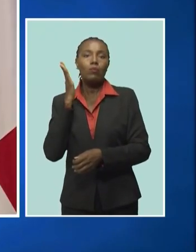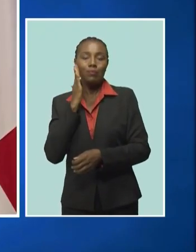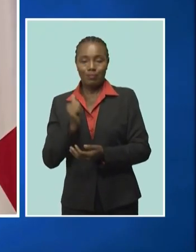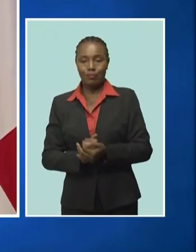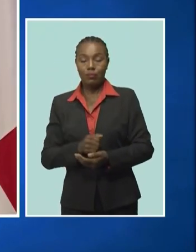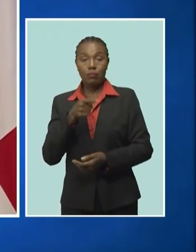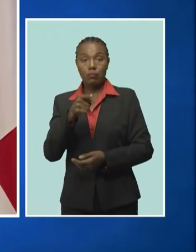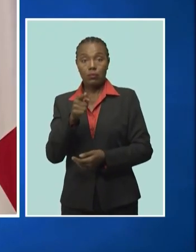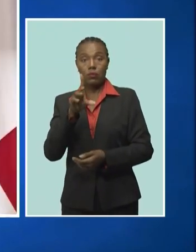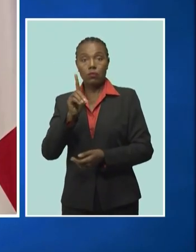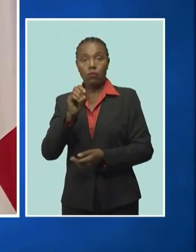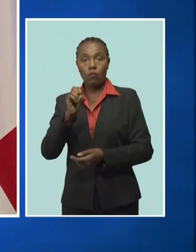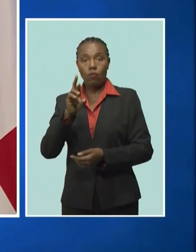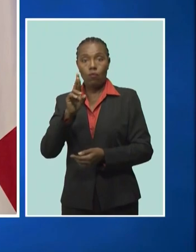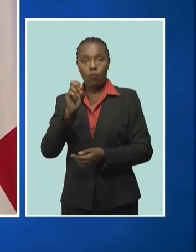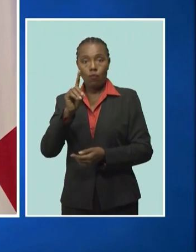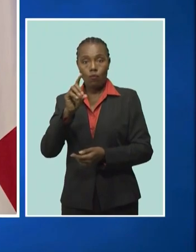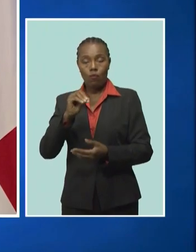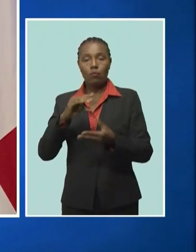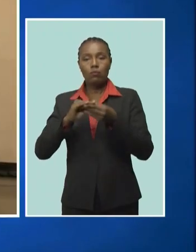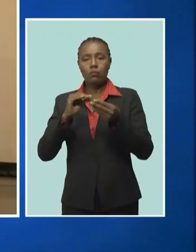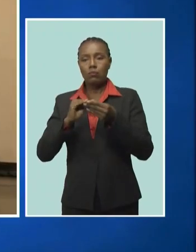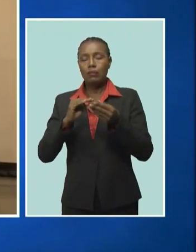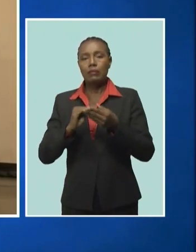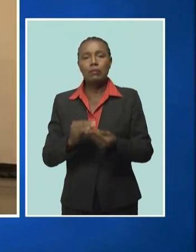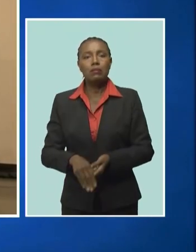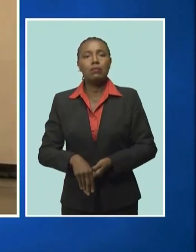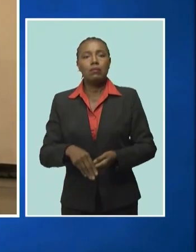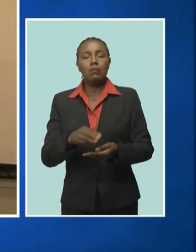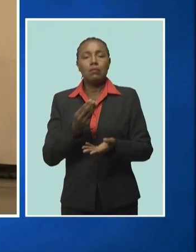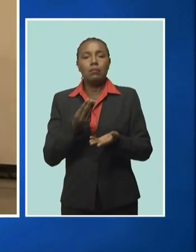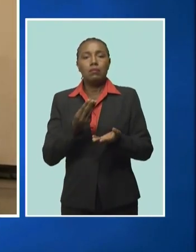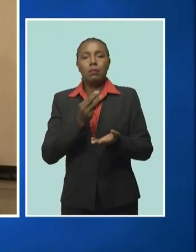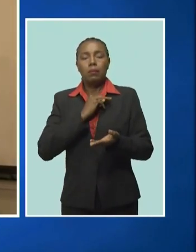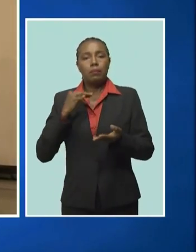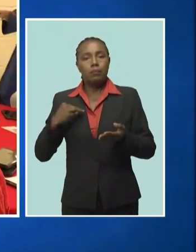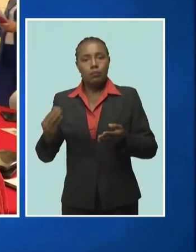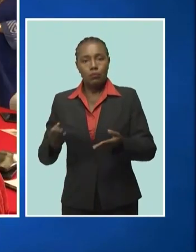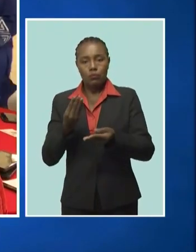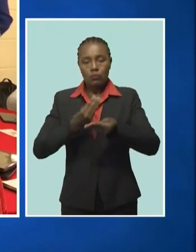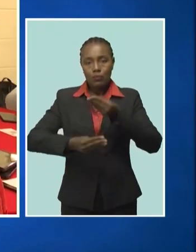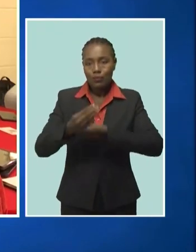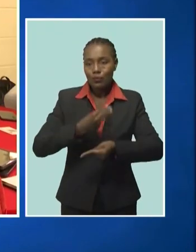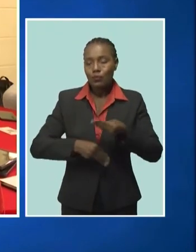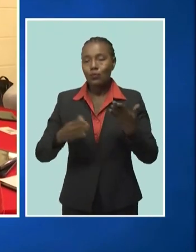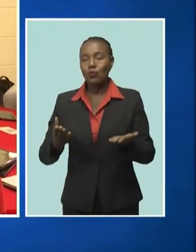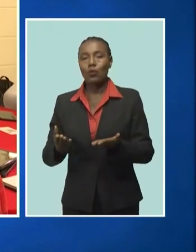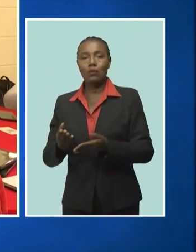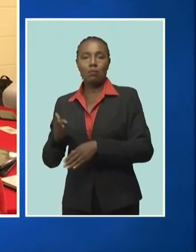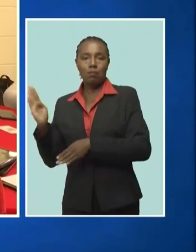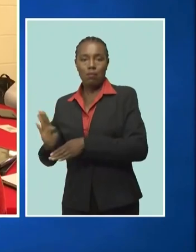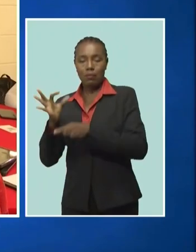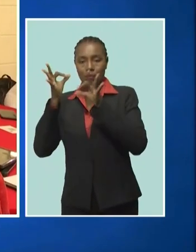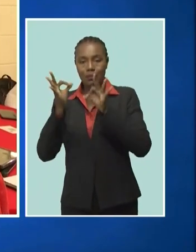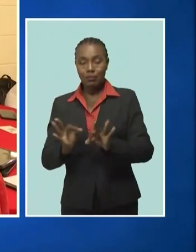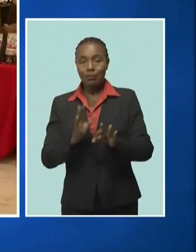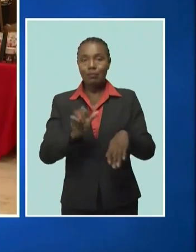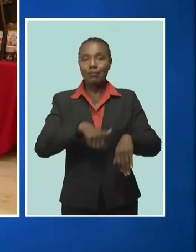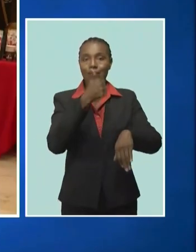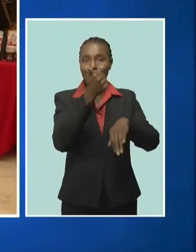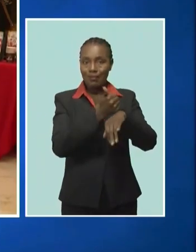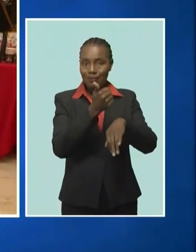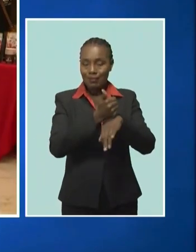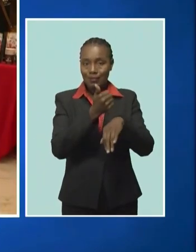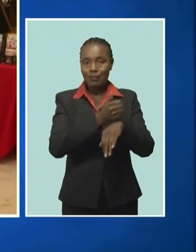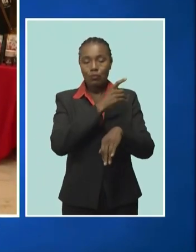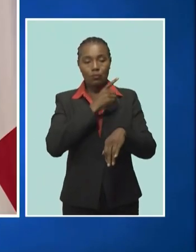Ministry of Foreign Affairs and Foreign Trade, Barbados' decision to finally establish a diplomatic presence here are strong signals of both governments'